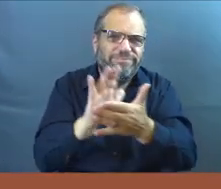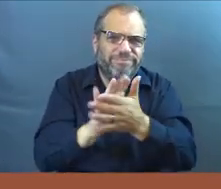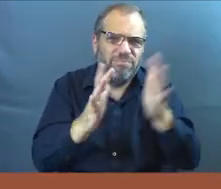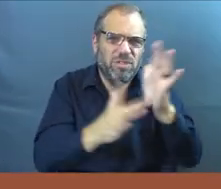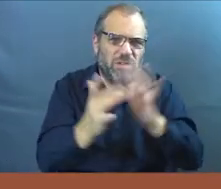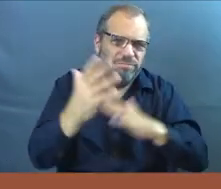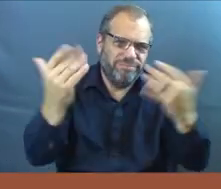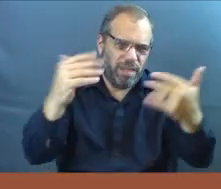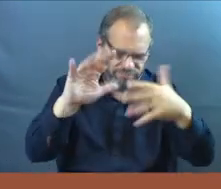one more time? Church, come on.